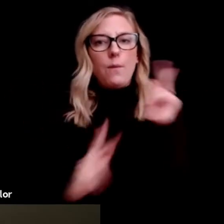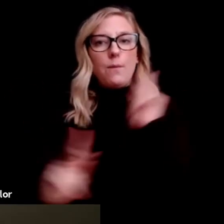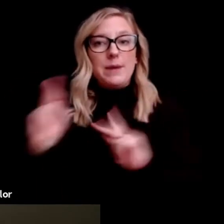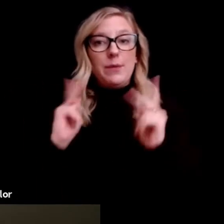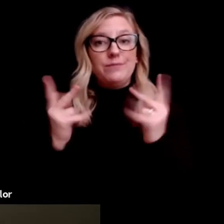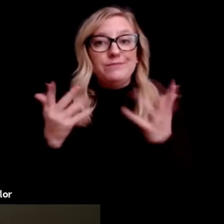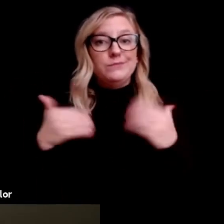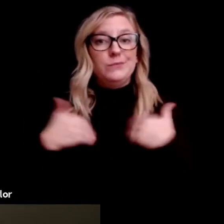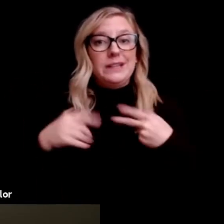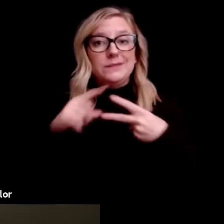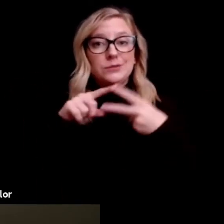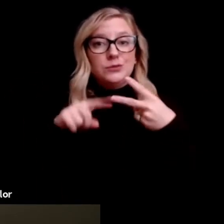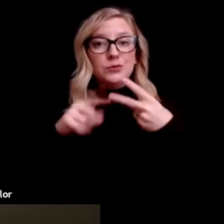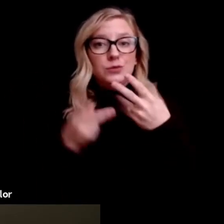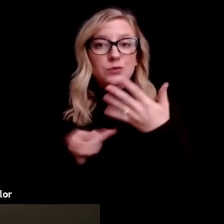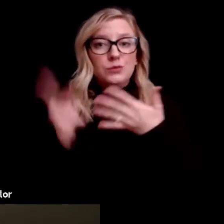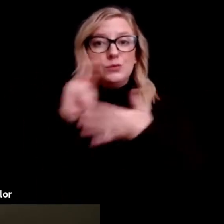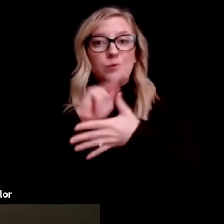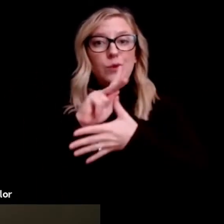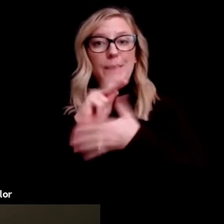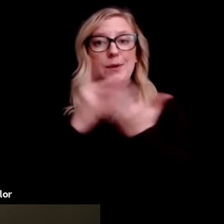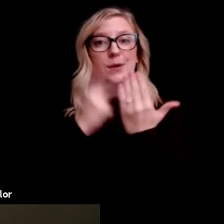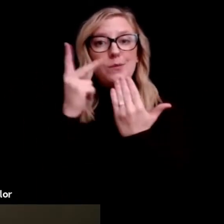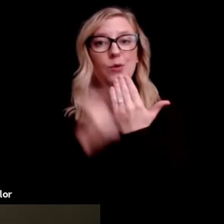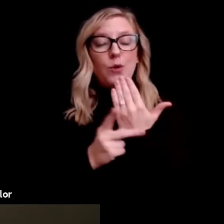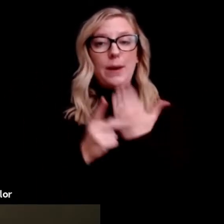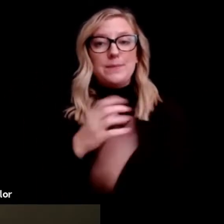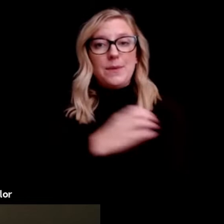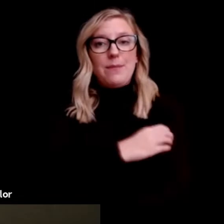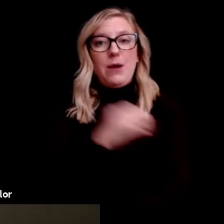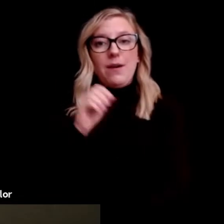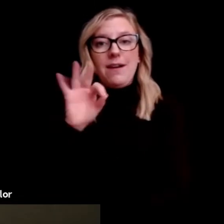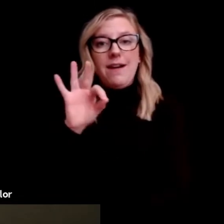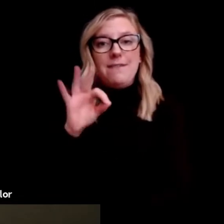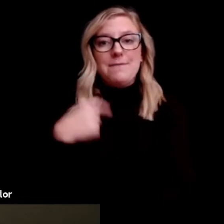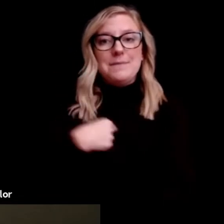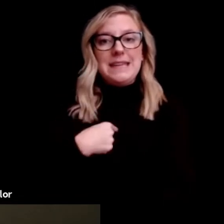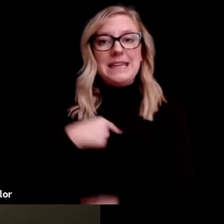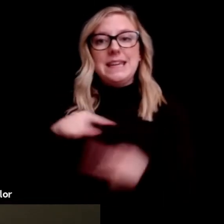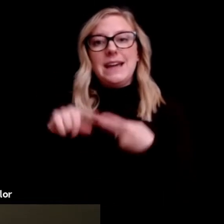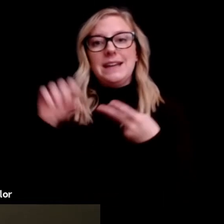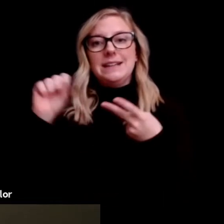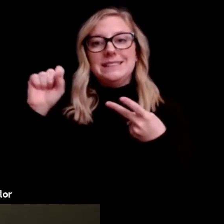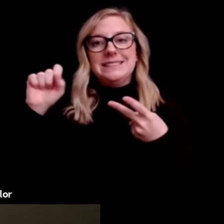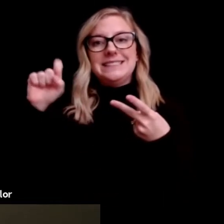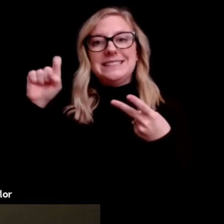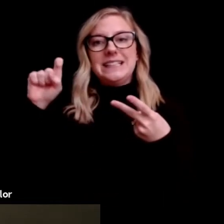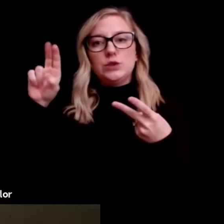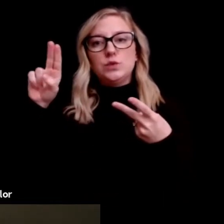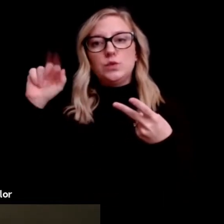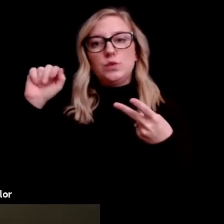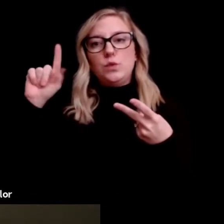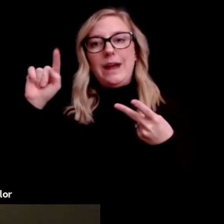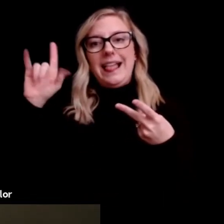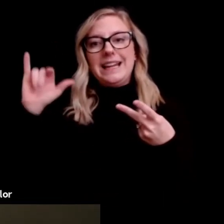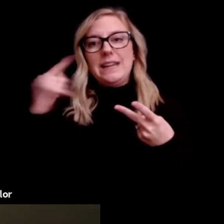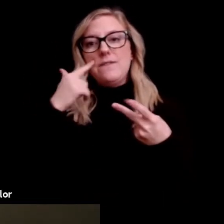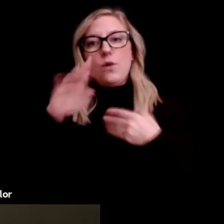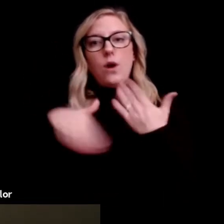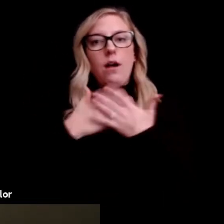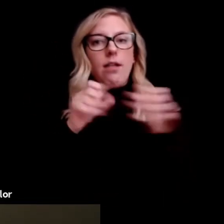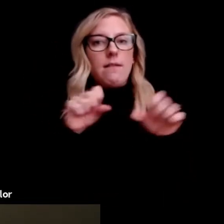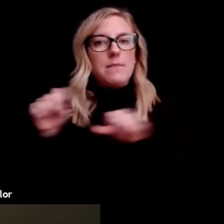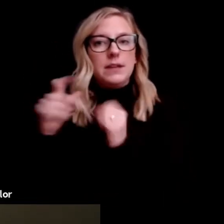programs, the Power of Me and the Sexuality for All Abilities program. So we create comprehensive,